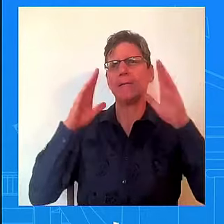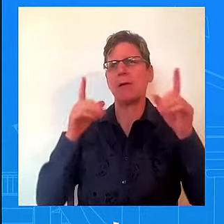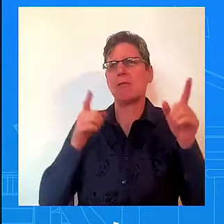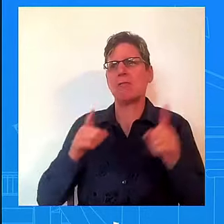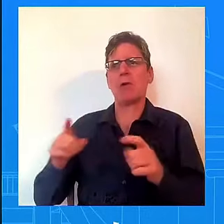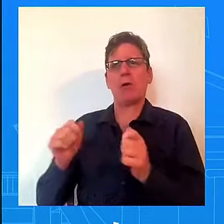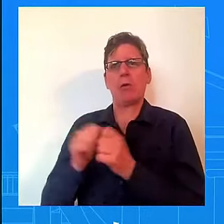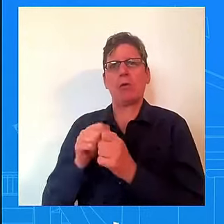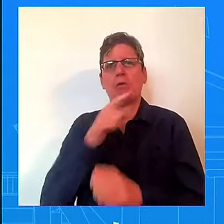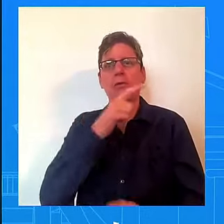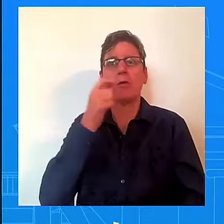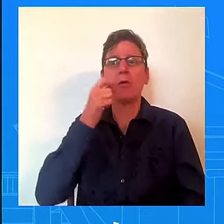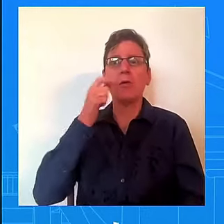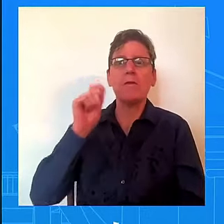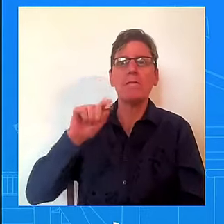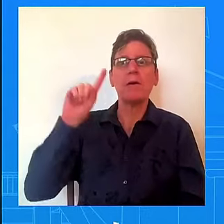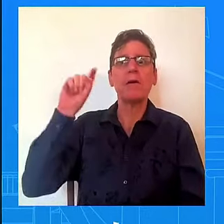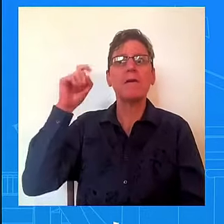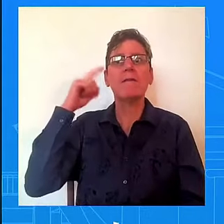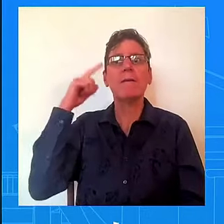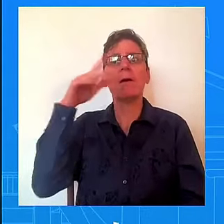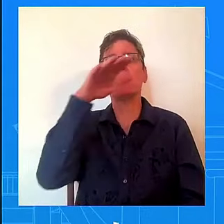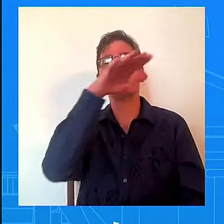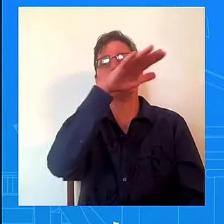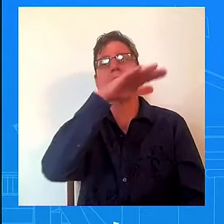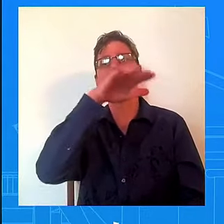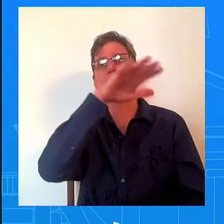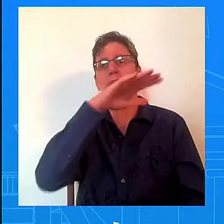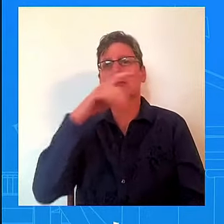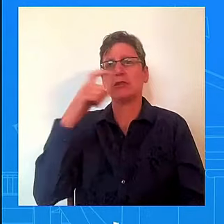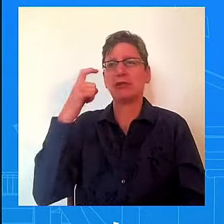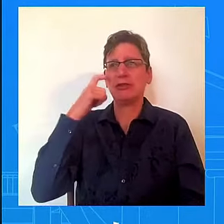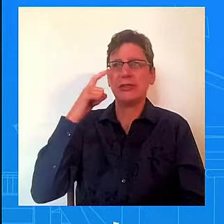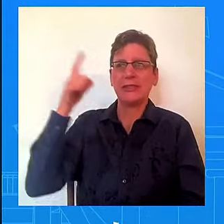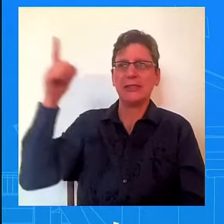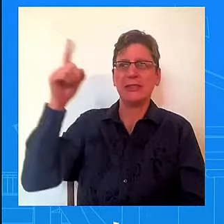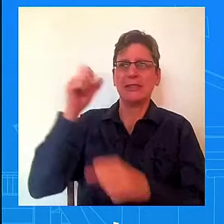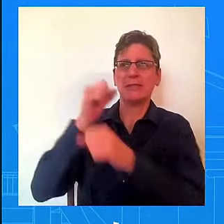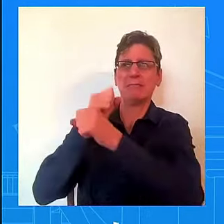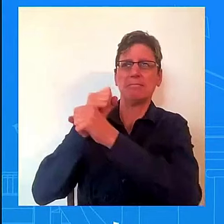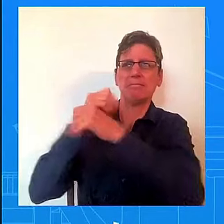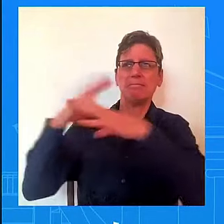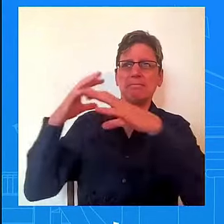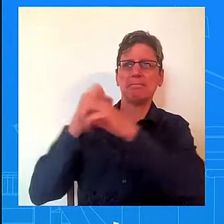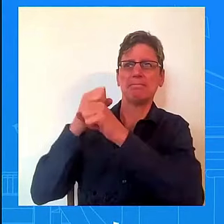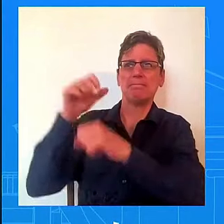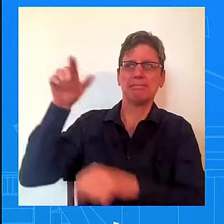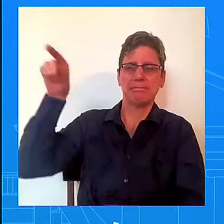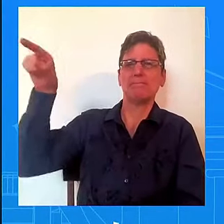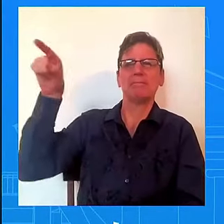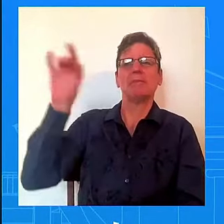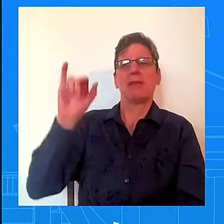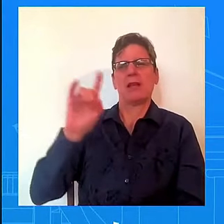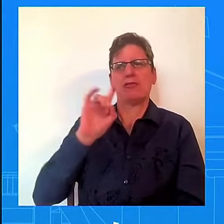It's horrific. It's a reminder of Russia's brutality. It's something that we cannot forget.